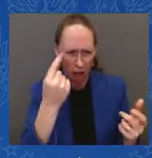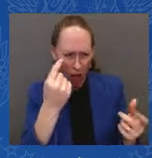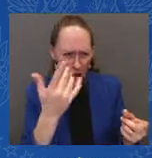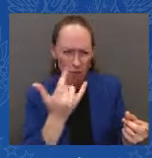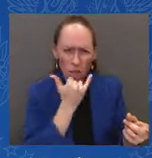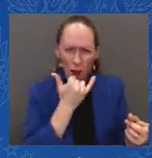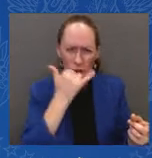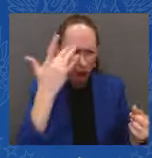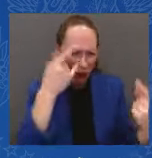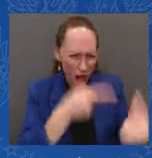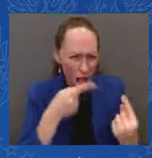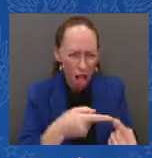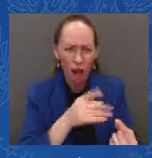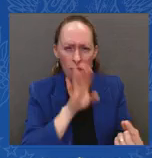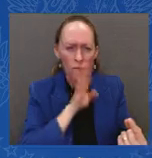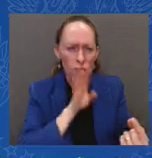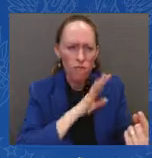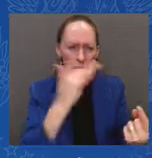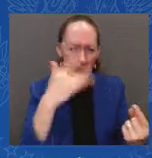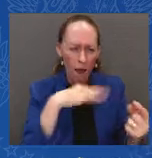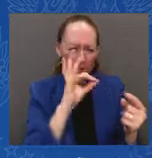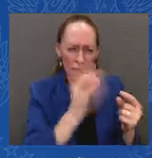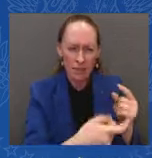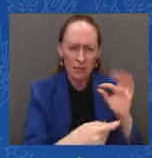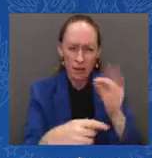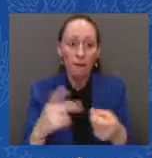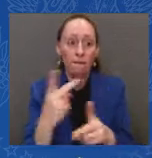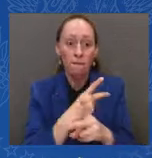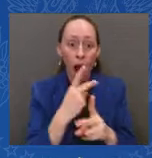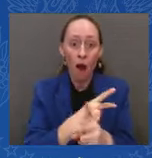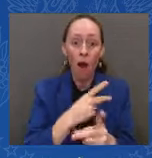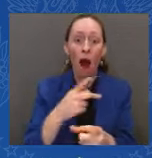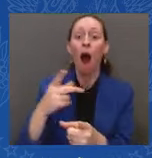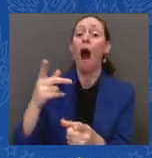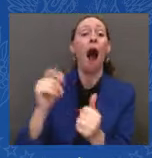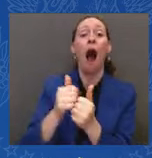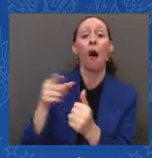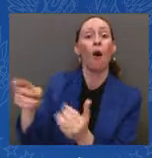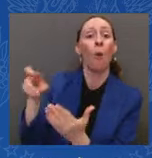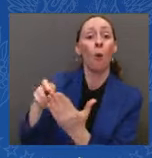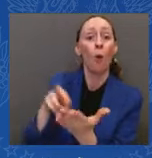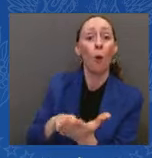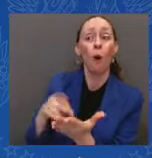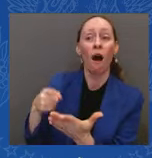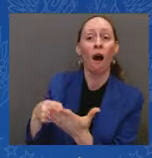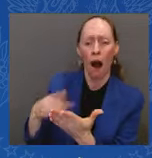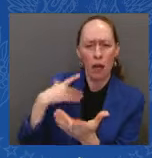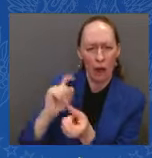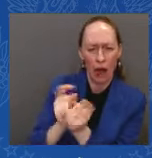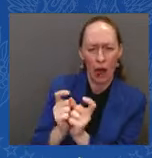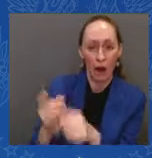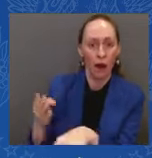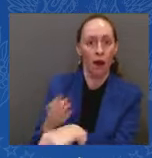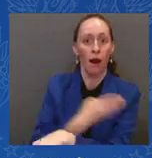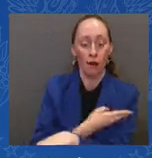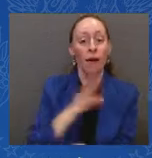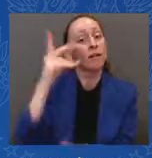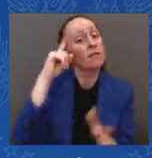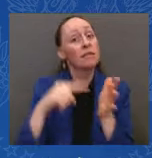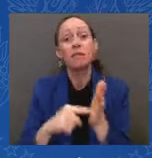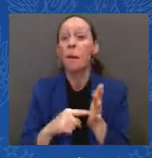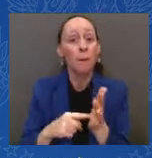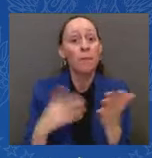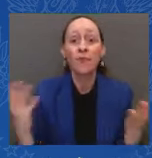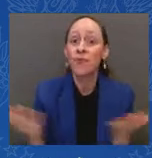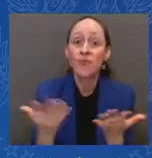rule to address these changes. For example, there are many borrowers who have made payments for many years, but because of interest, they still